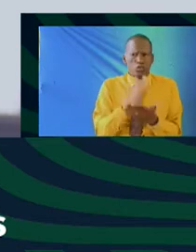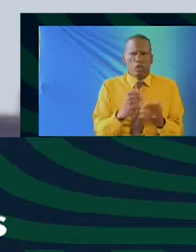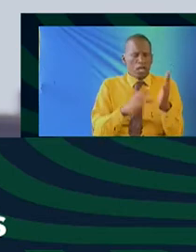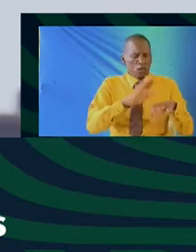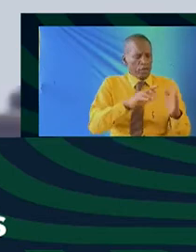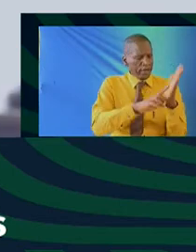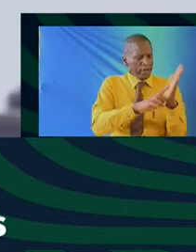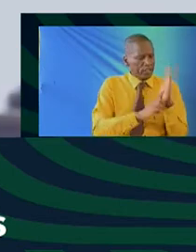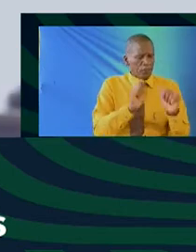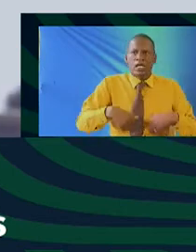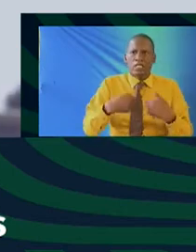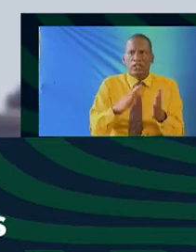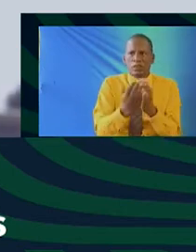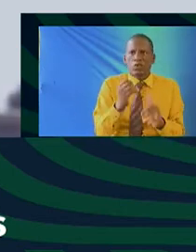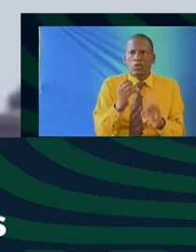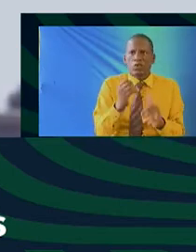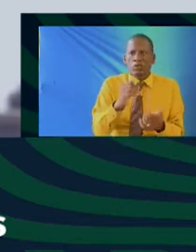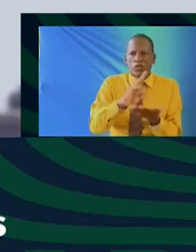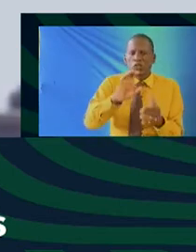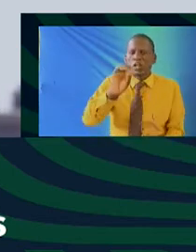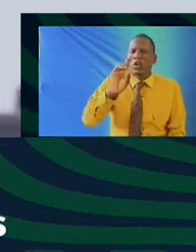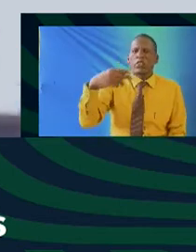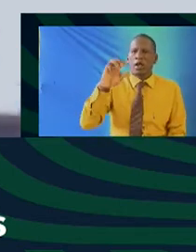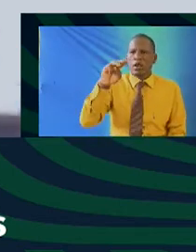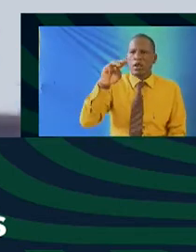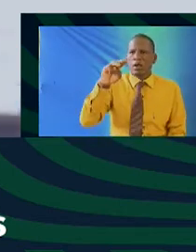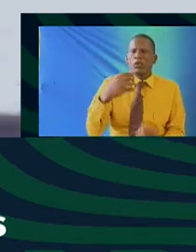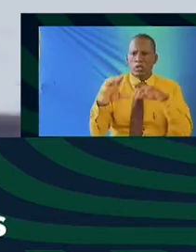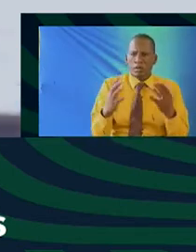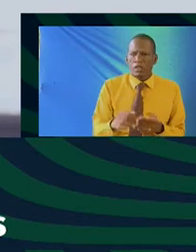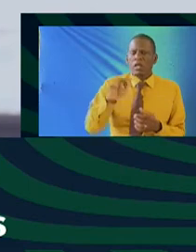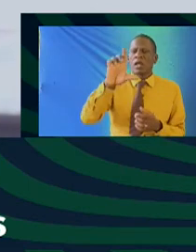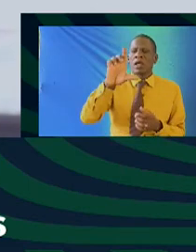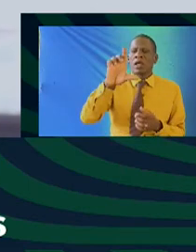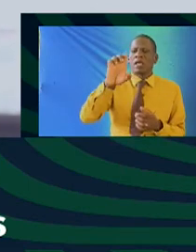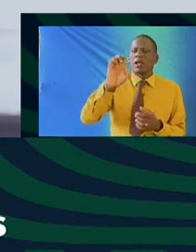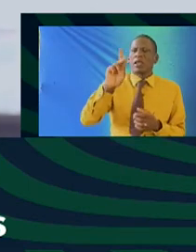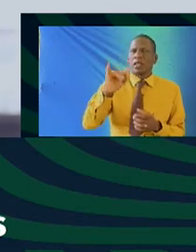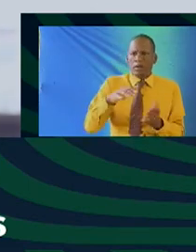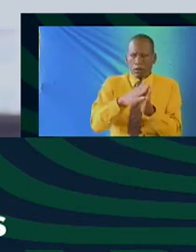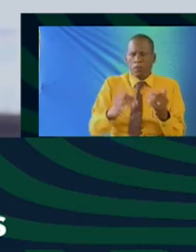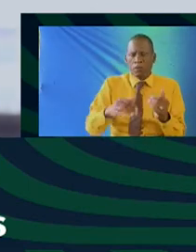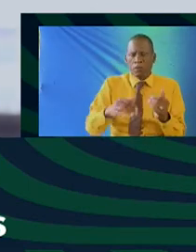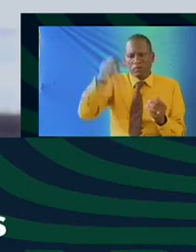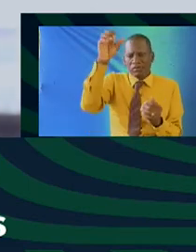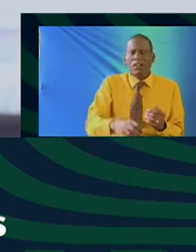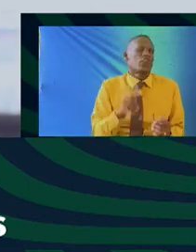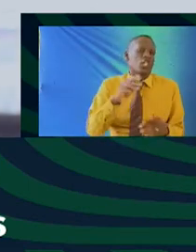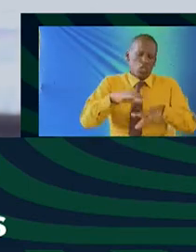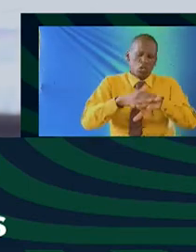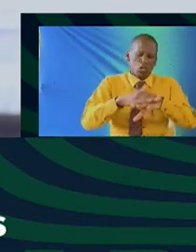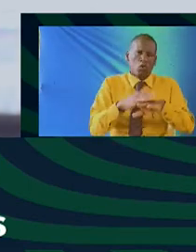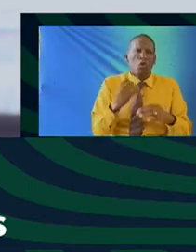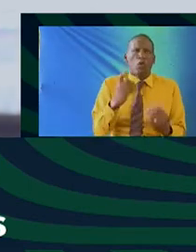a very good example that I can give is the book that Dr. Odiyembo talked about Liki's book on the southern Kikuyu now